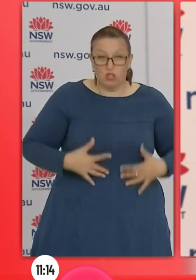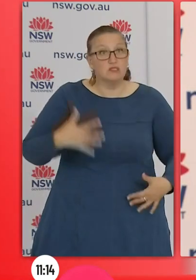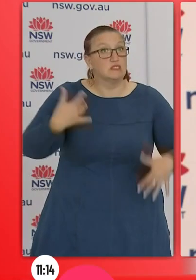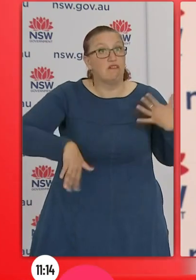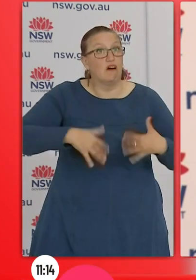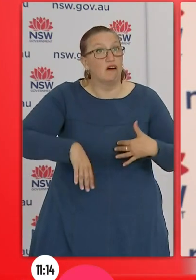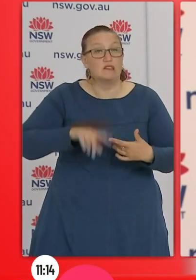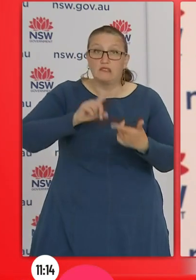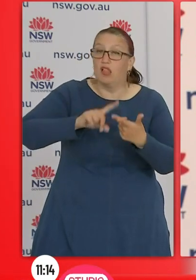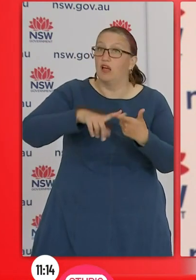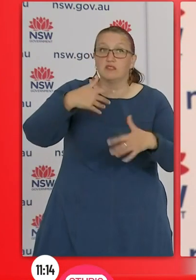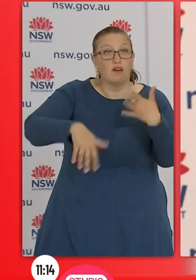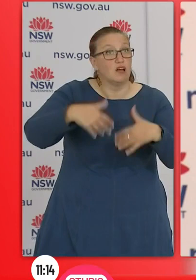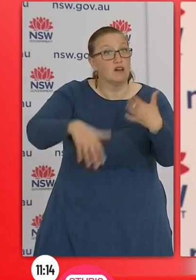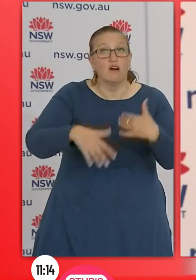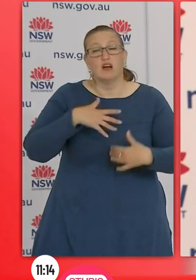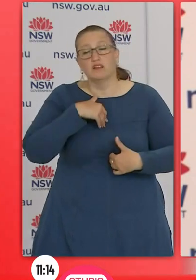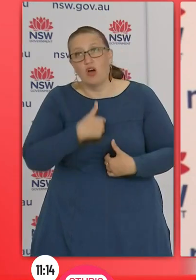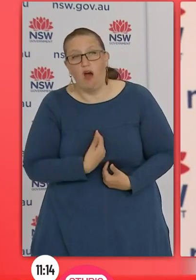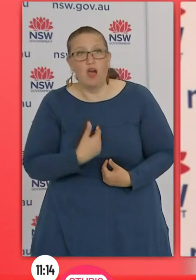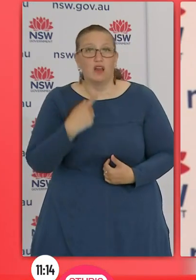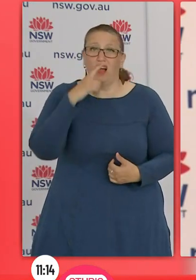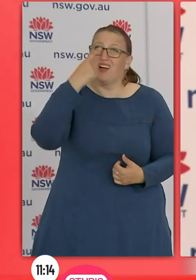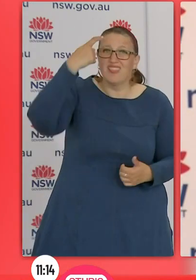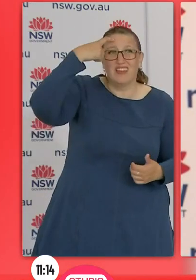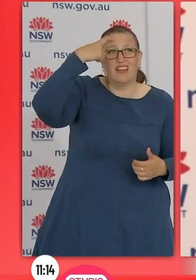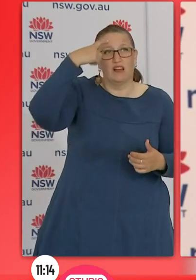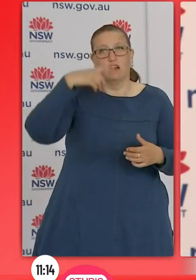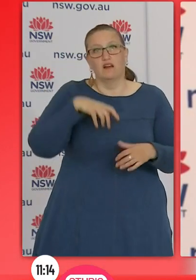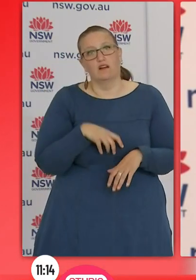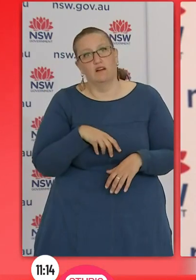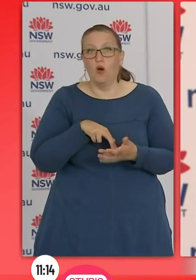the full recovery from the disease.